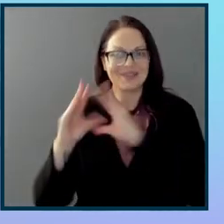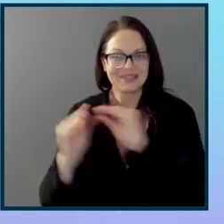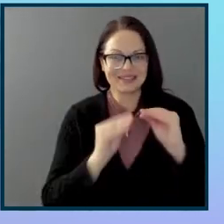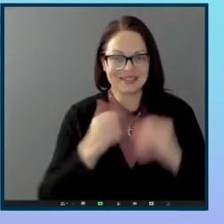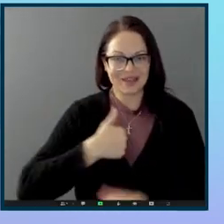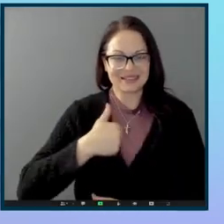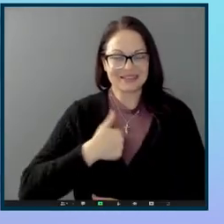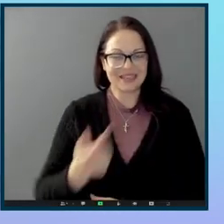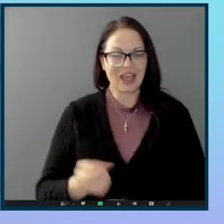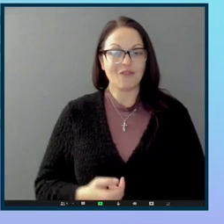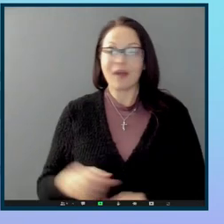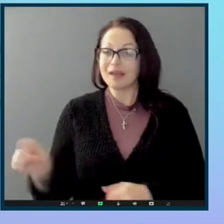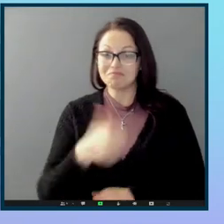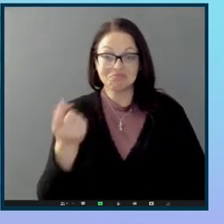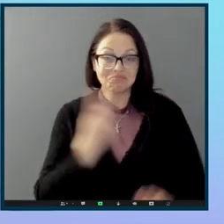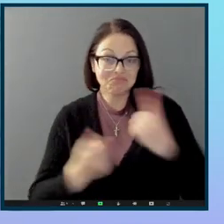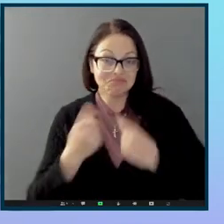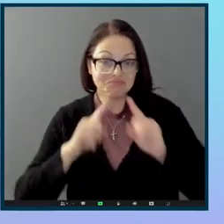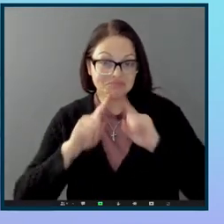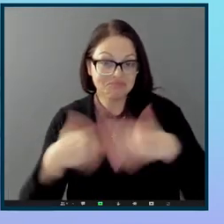I'm going to open it up for questions and answers.